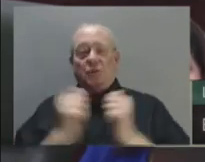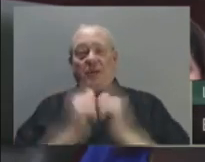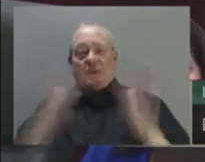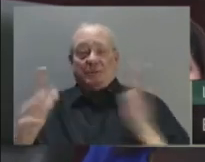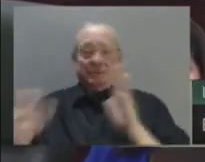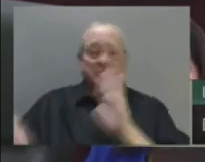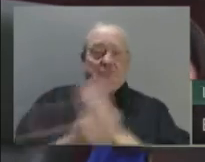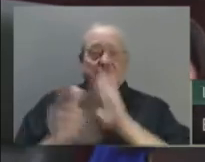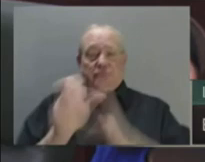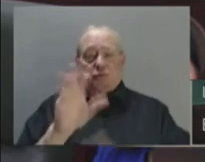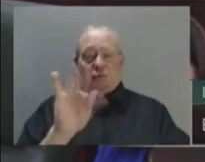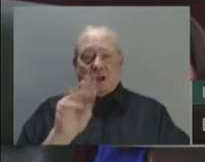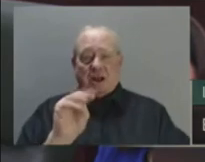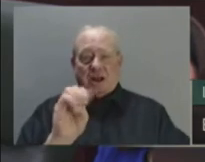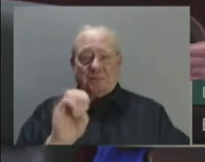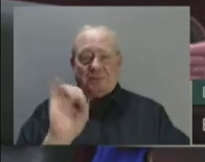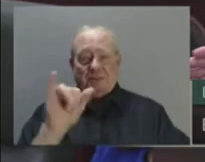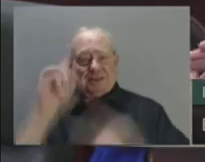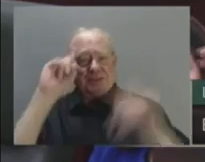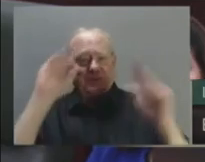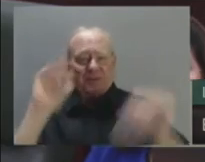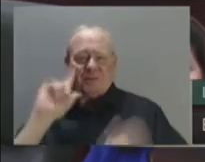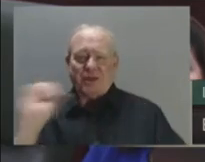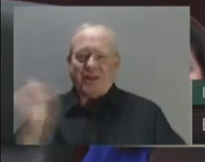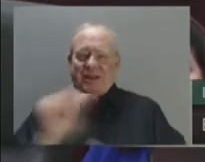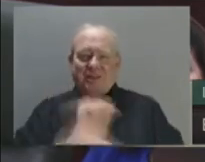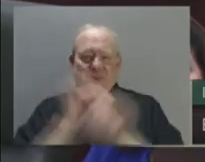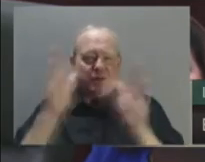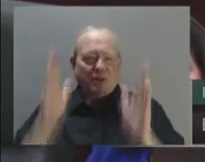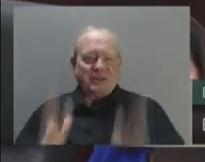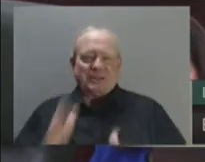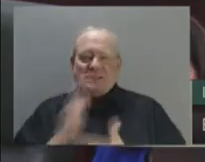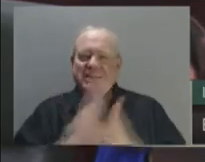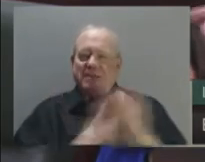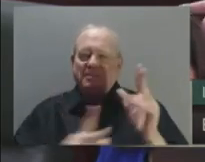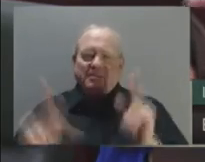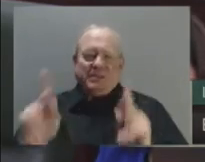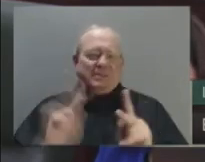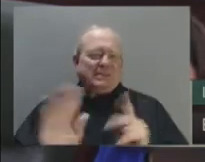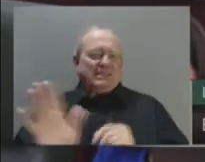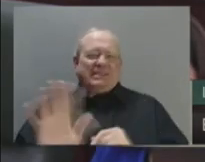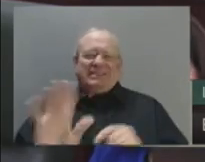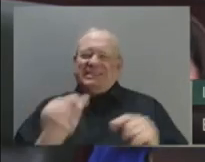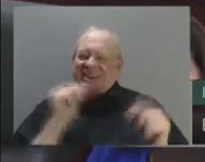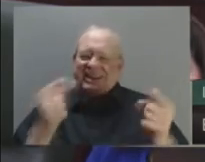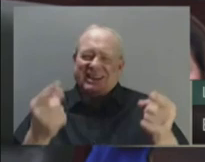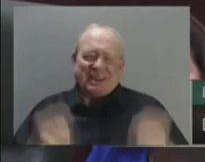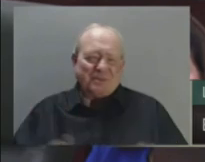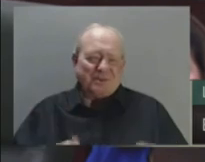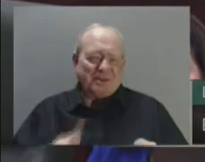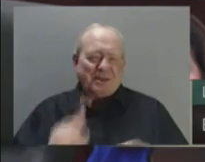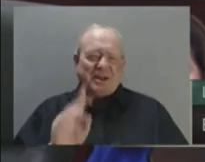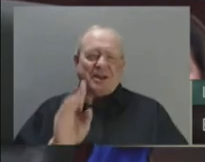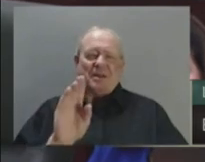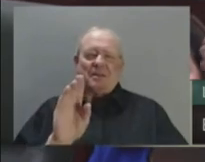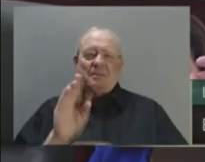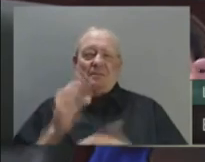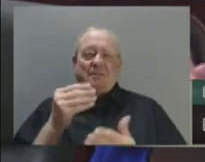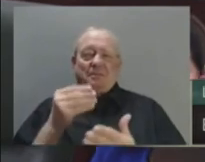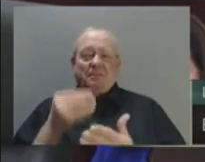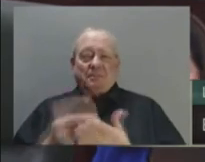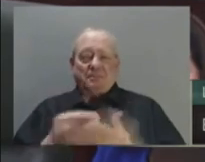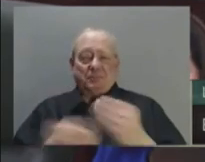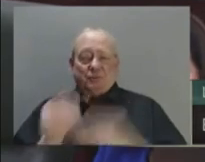is not the case for some. Budget 23 includes a significant investment into justice and public safety with